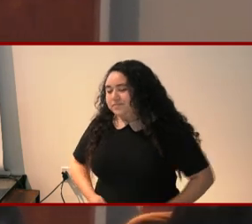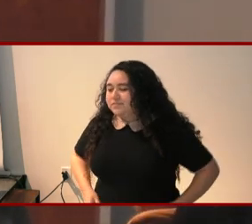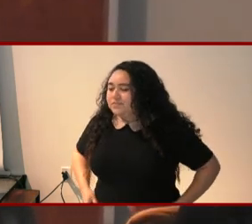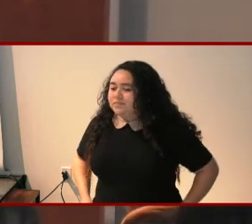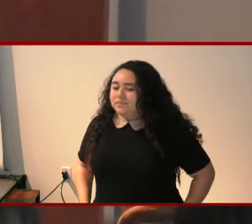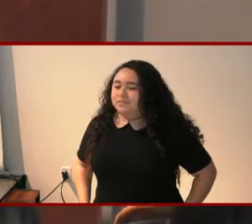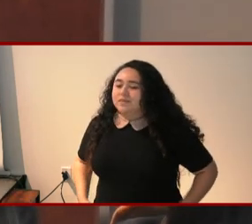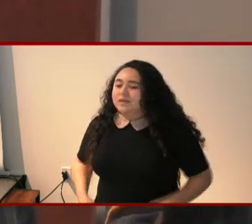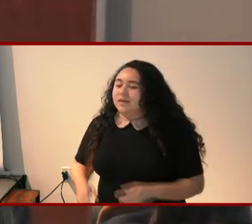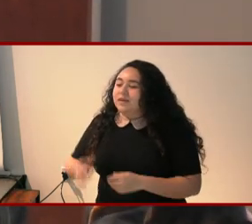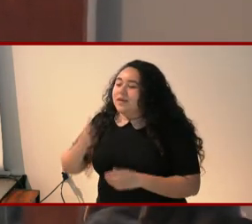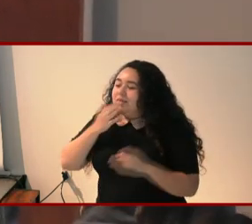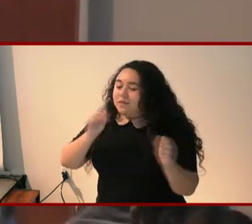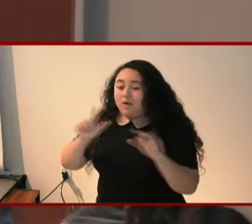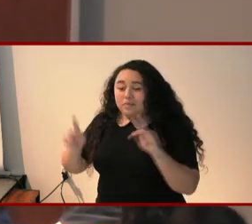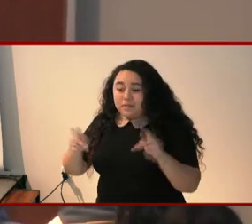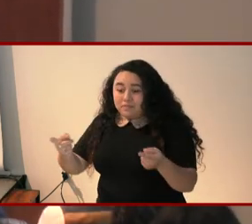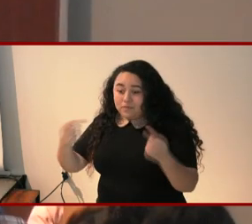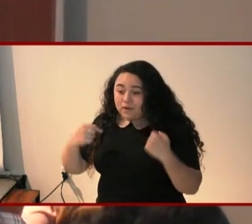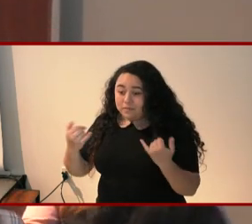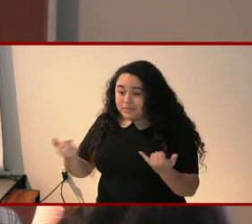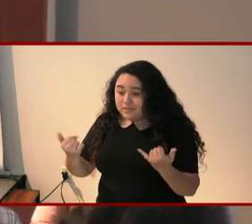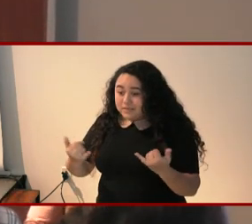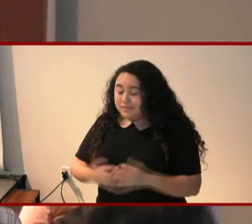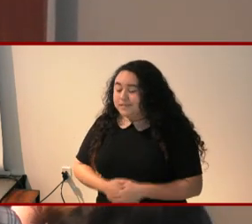Thank you, everybody, for being here.